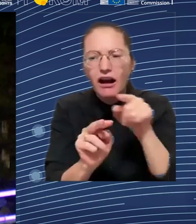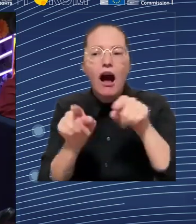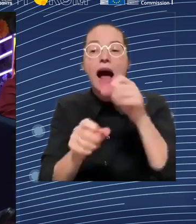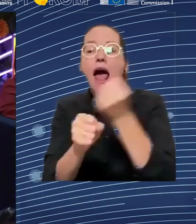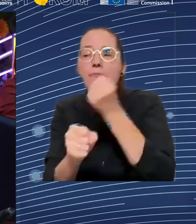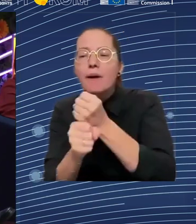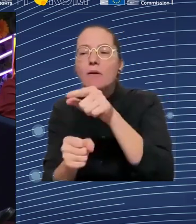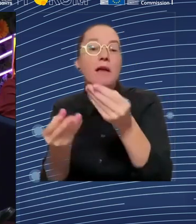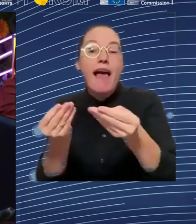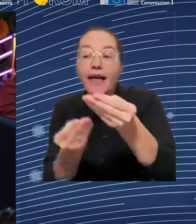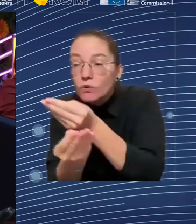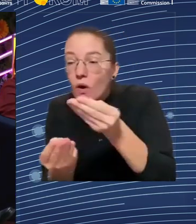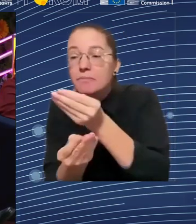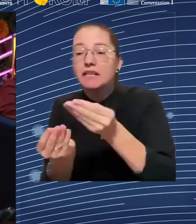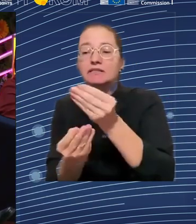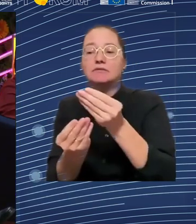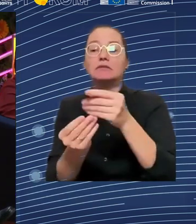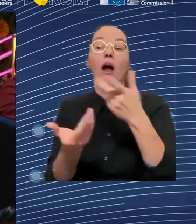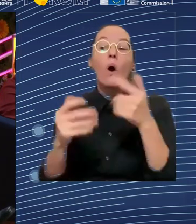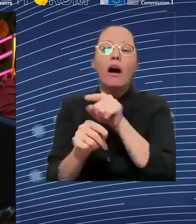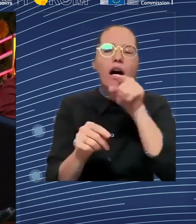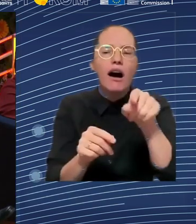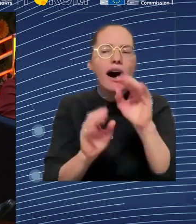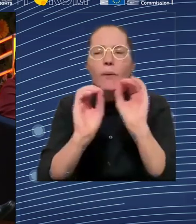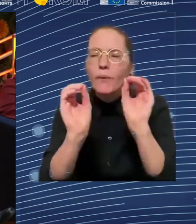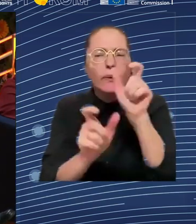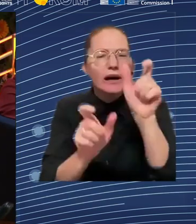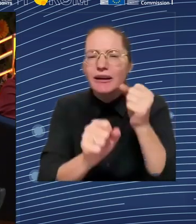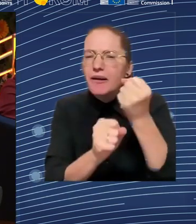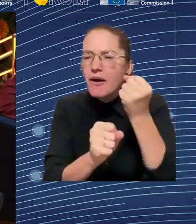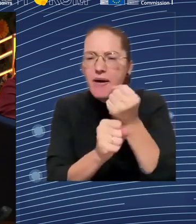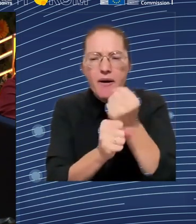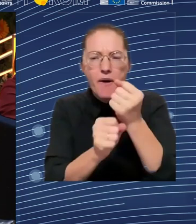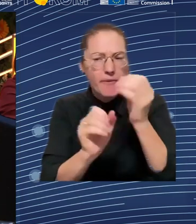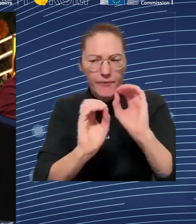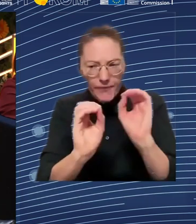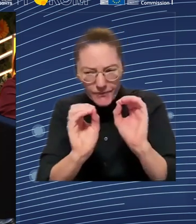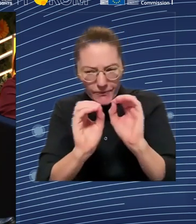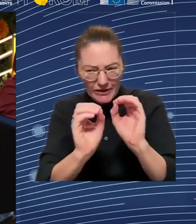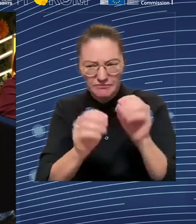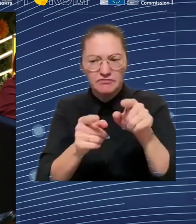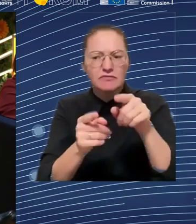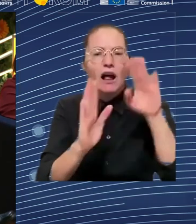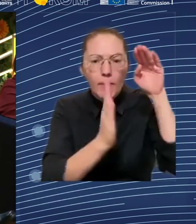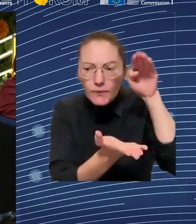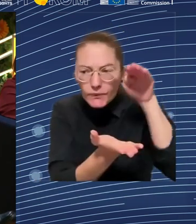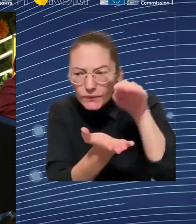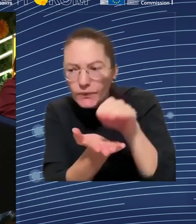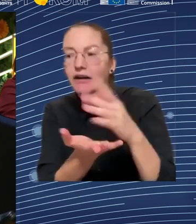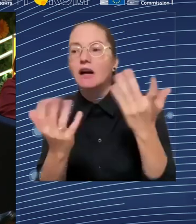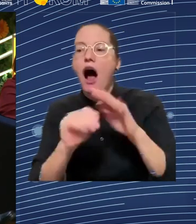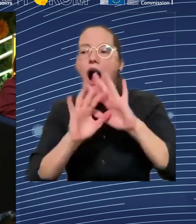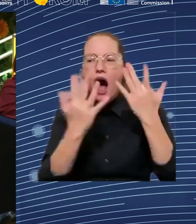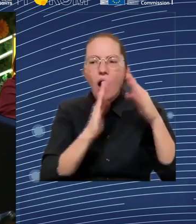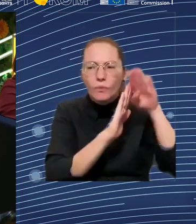occupations that are in either shortage or surplus. Yeah, because the thing is that if we really use vacancies, I'm worried about Spain,